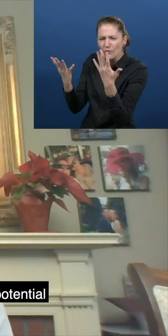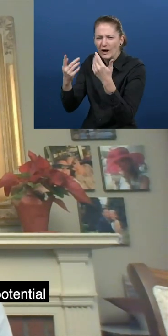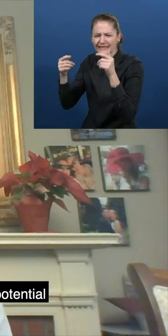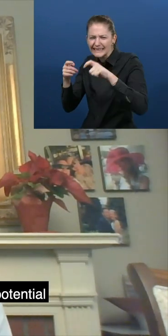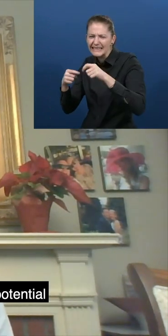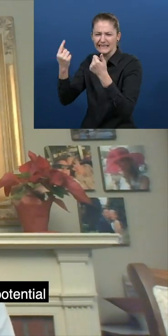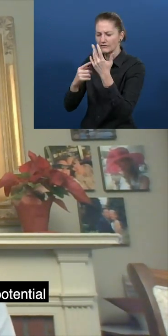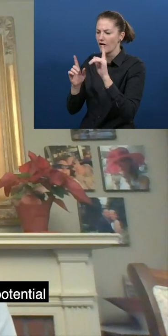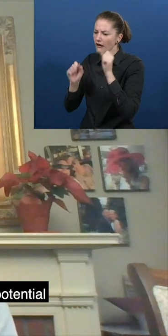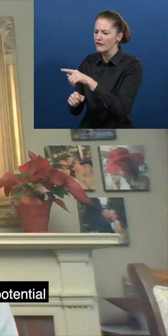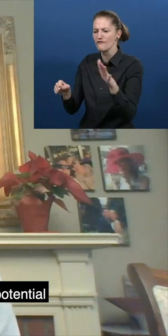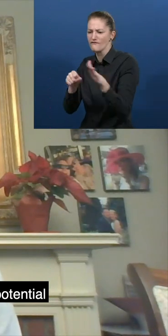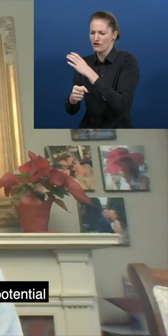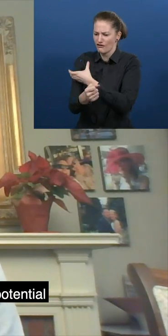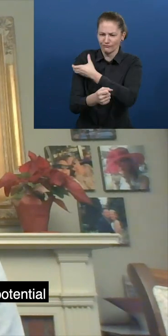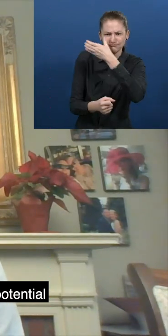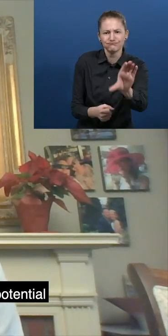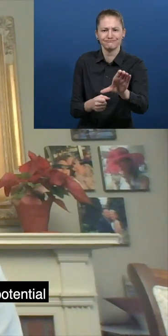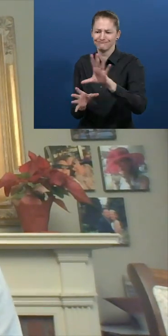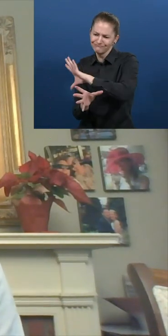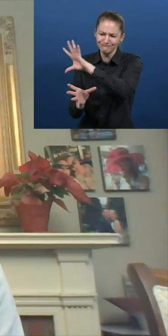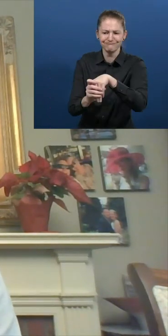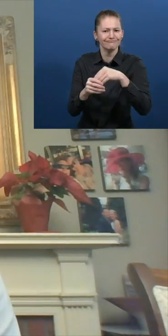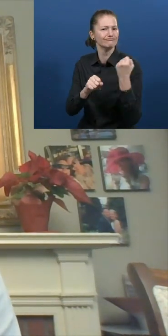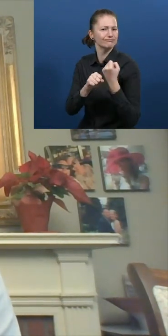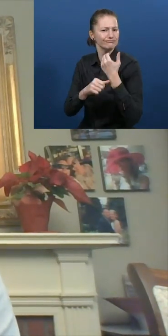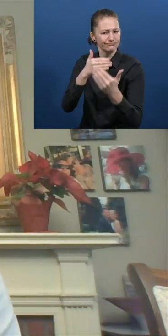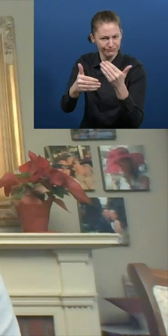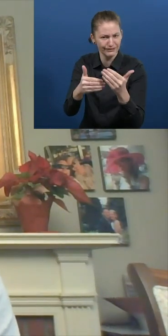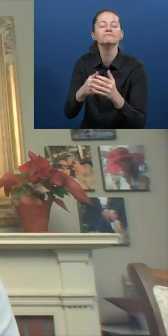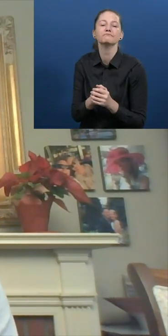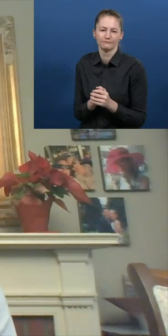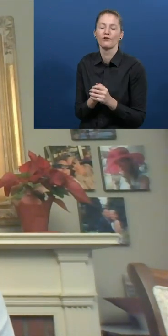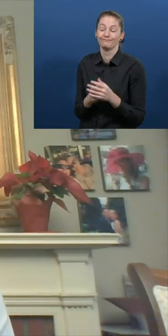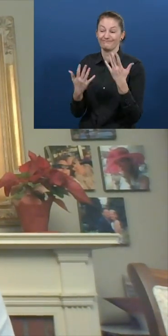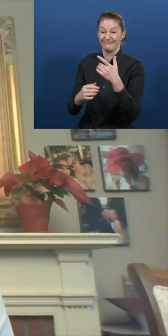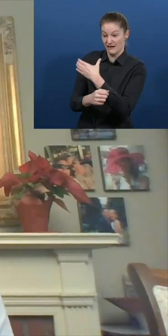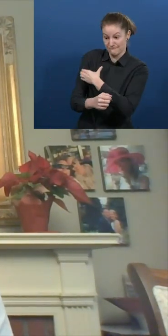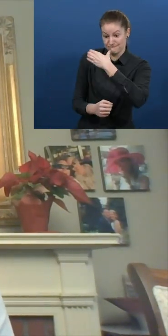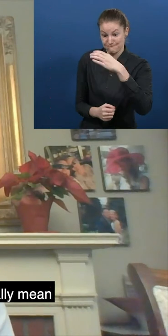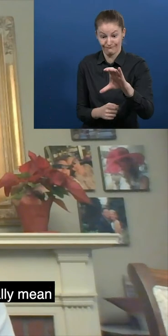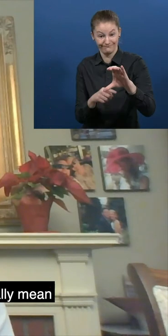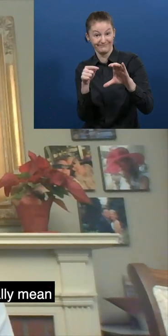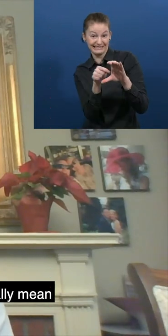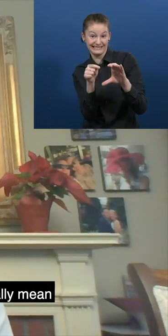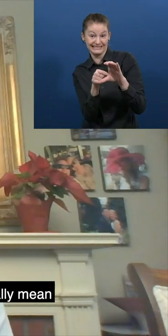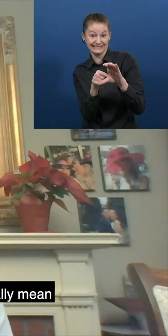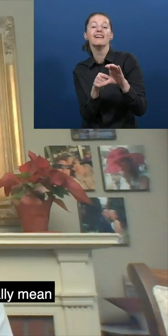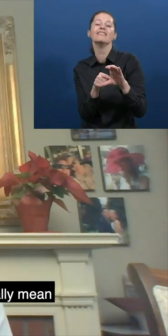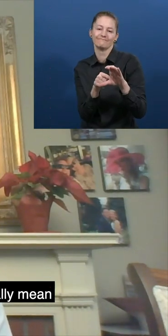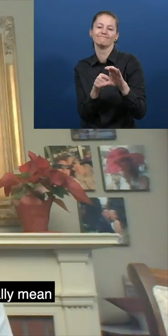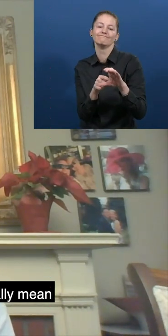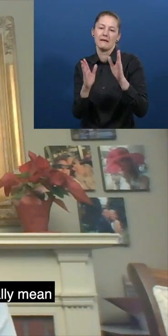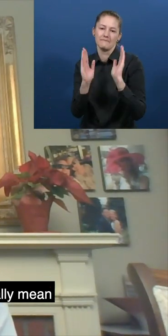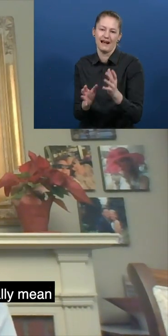disabilities to assess their levels of human potential or engagement in the workplace. And when we talk about human